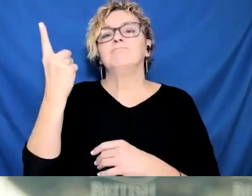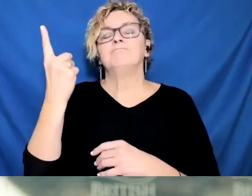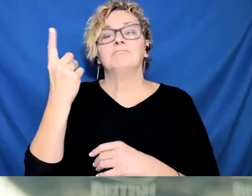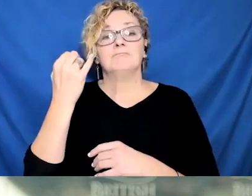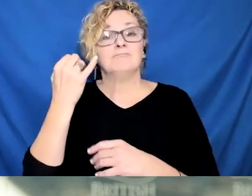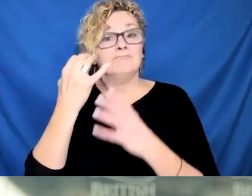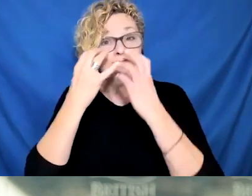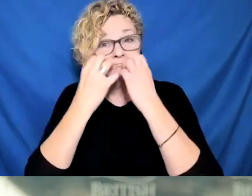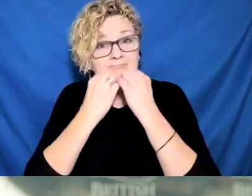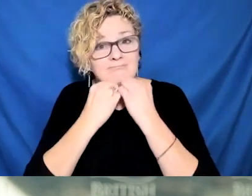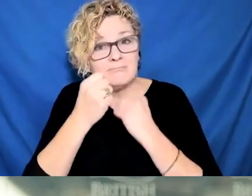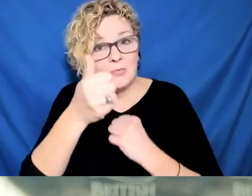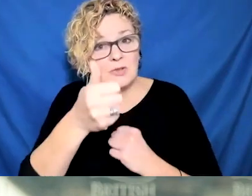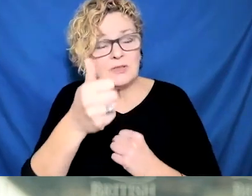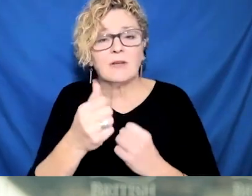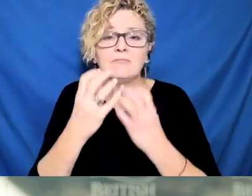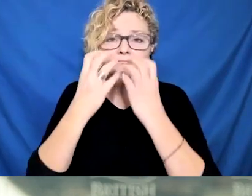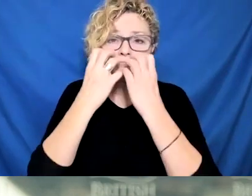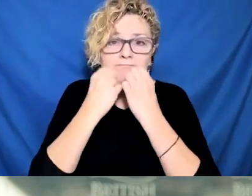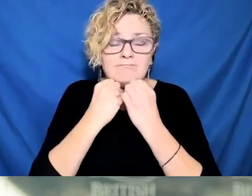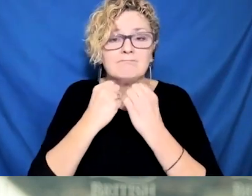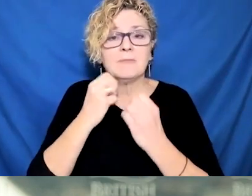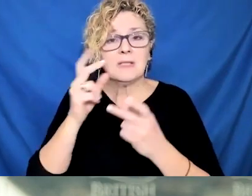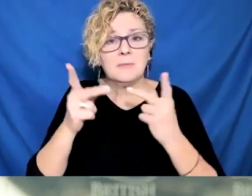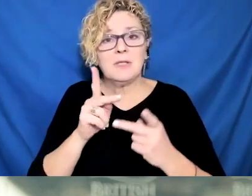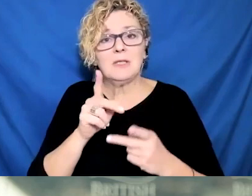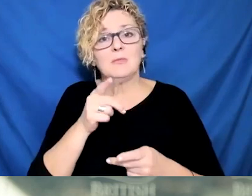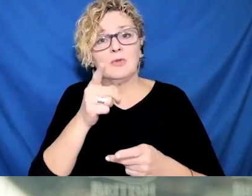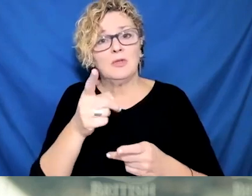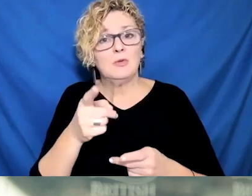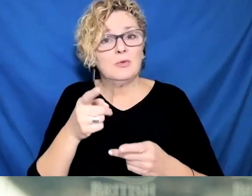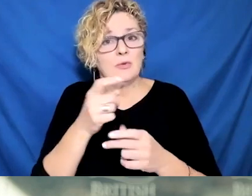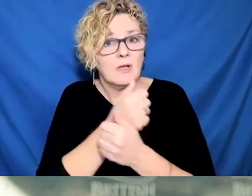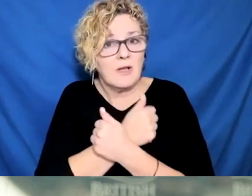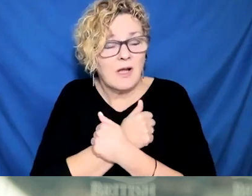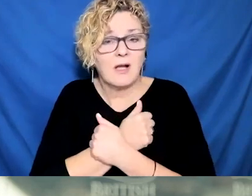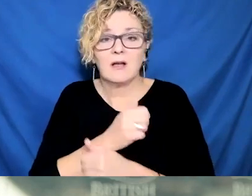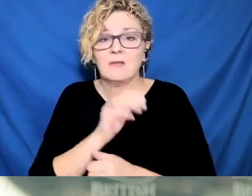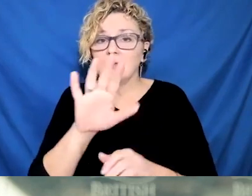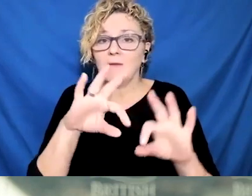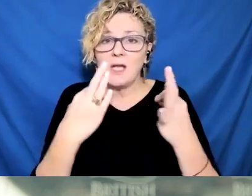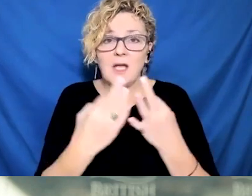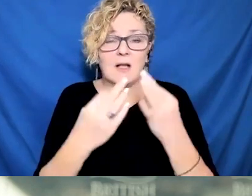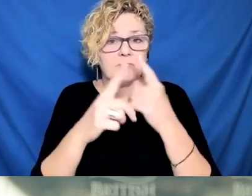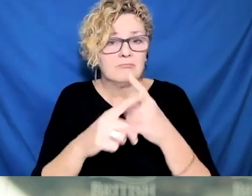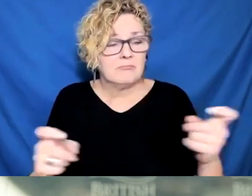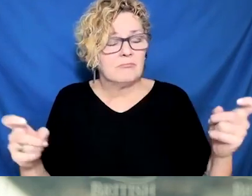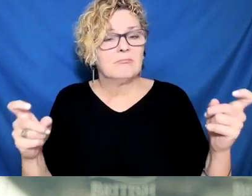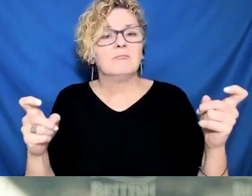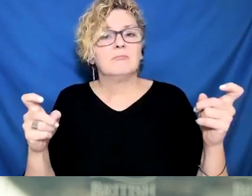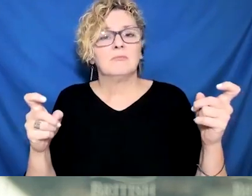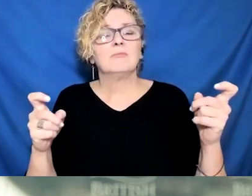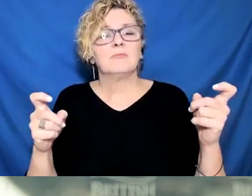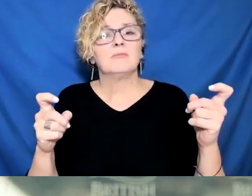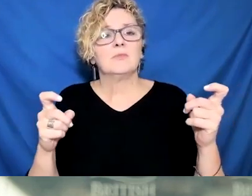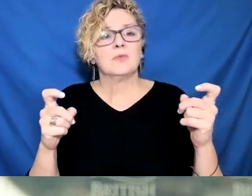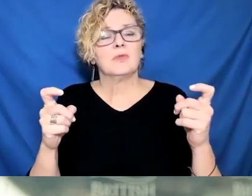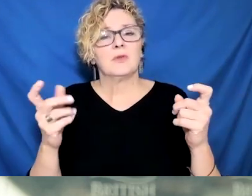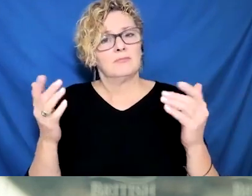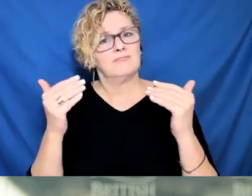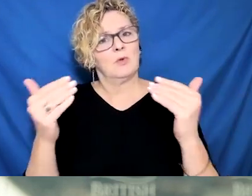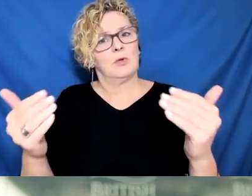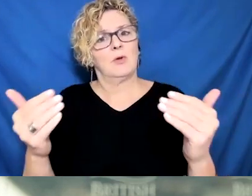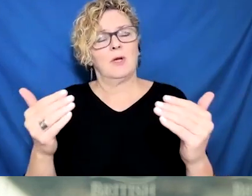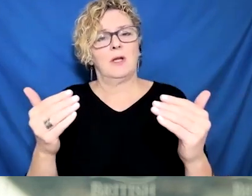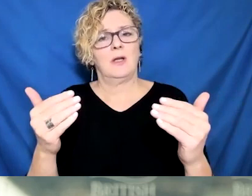healthcare workers. 192,400 for repackaging and distribution to testing sites across BC to